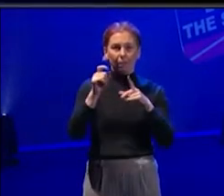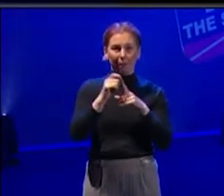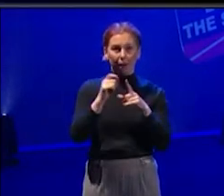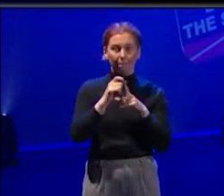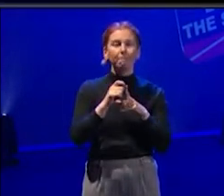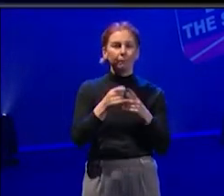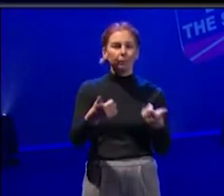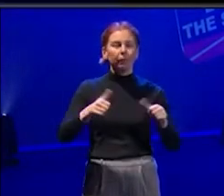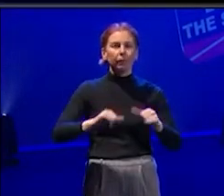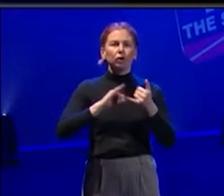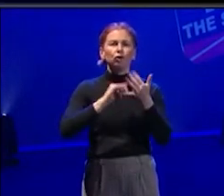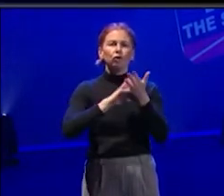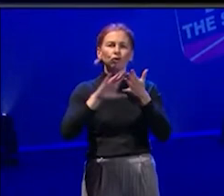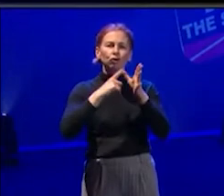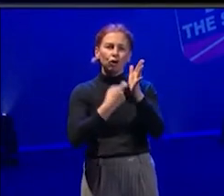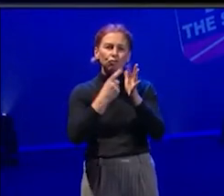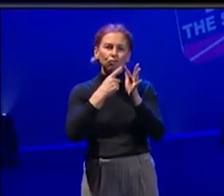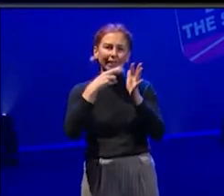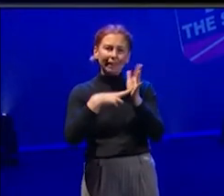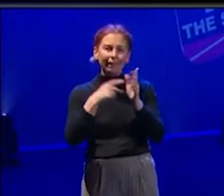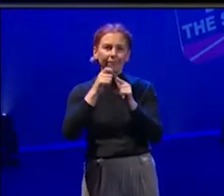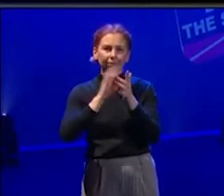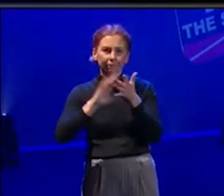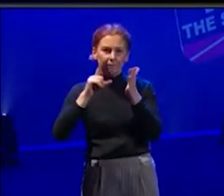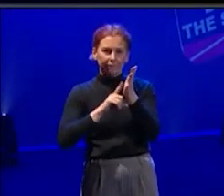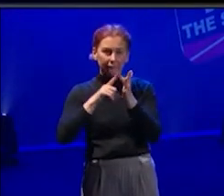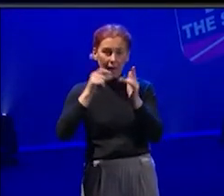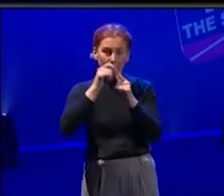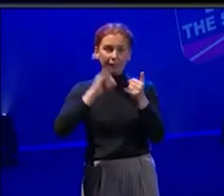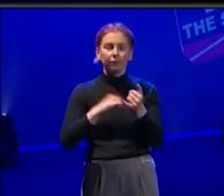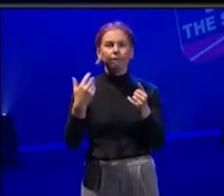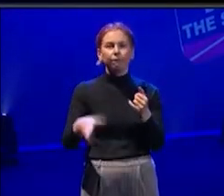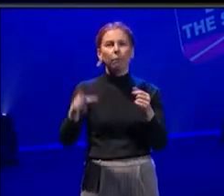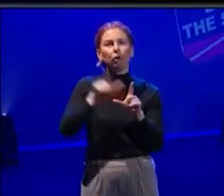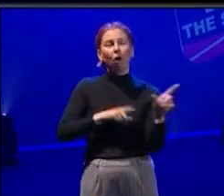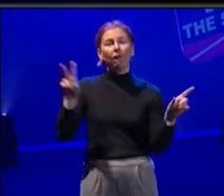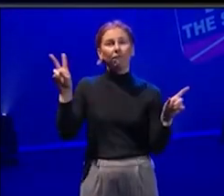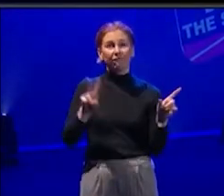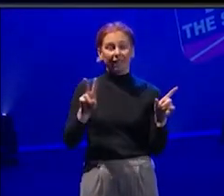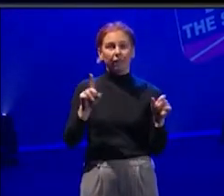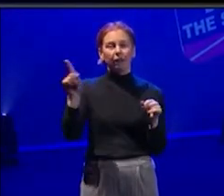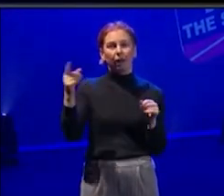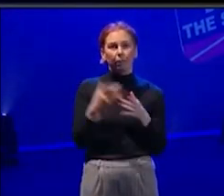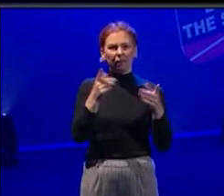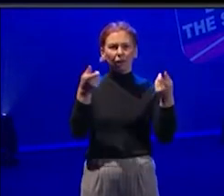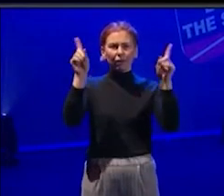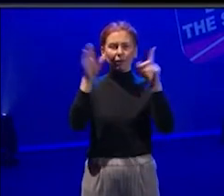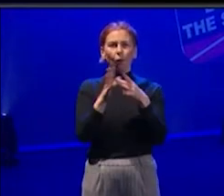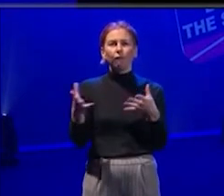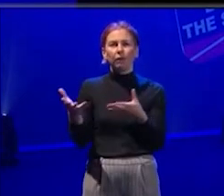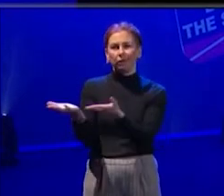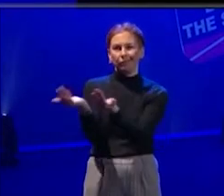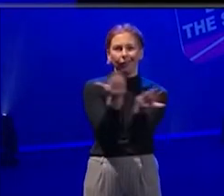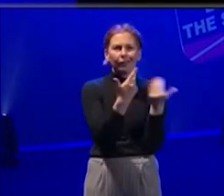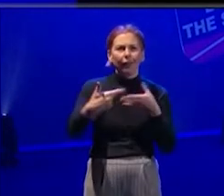Jasmine Phillips, I'm from Young Vic, where I am the Director of Taking Part and I'm also a writer. Thank